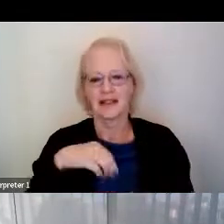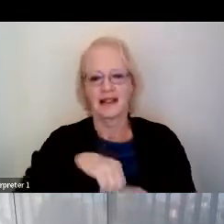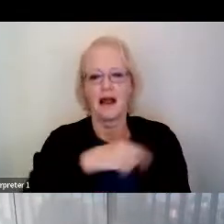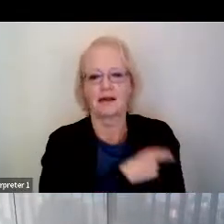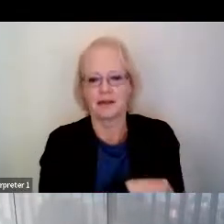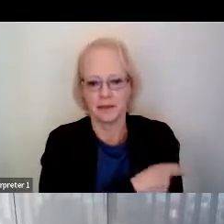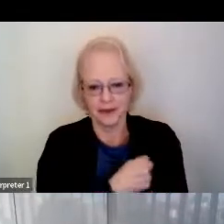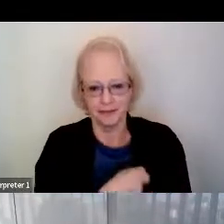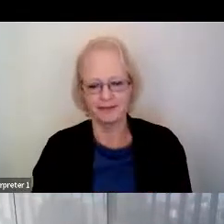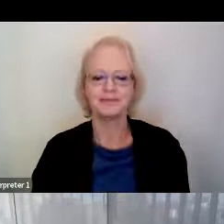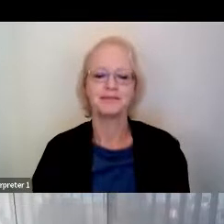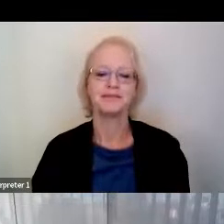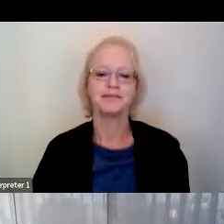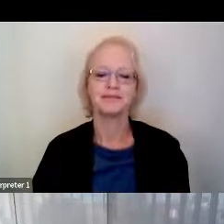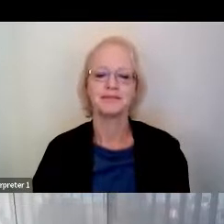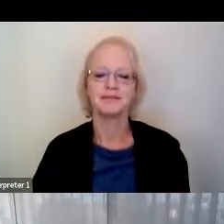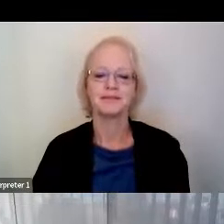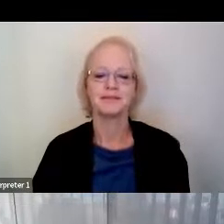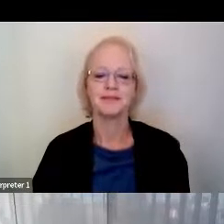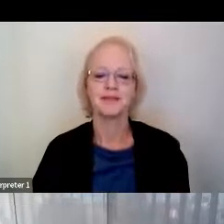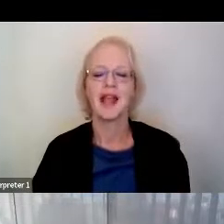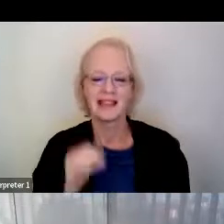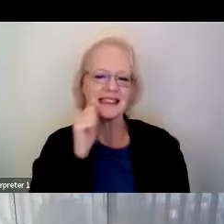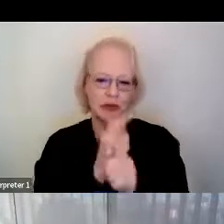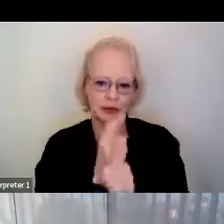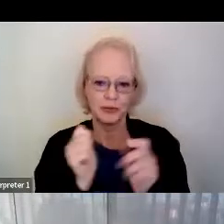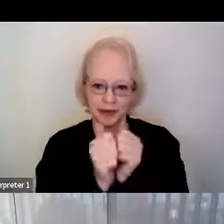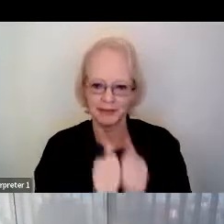with his sister there.